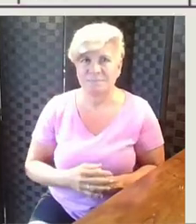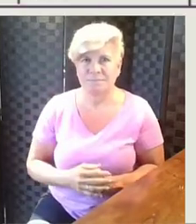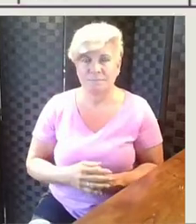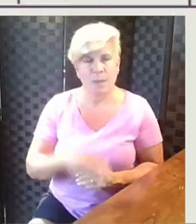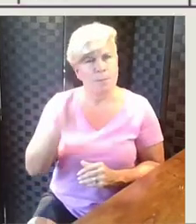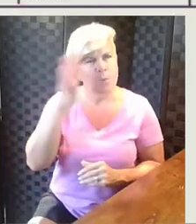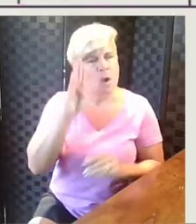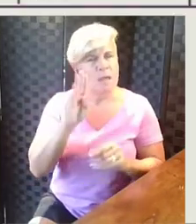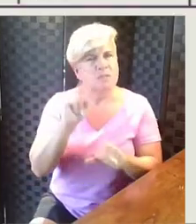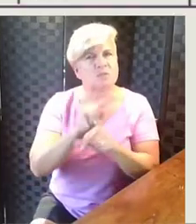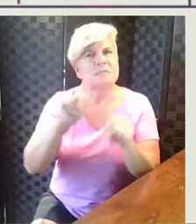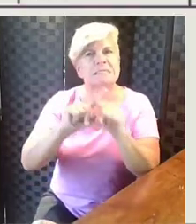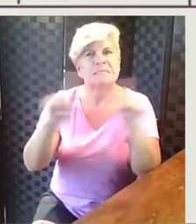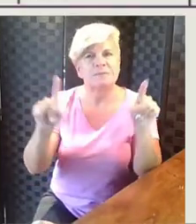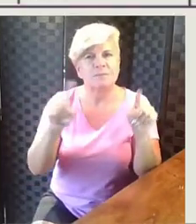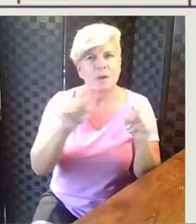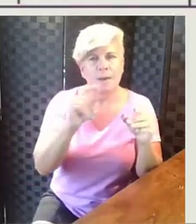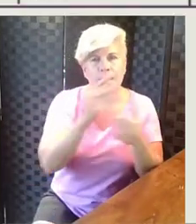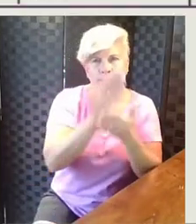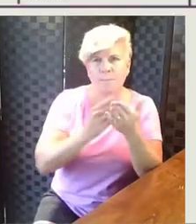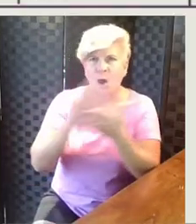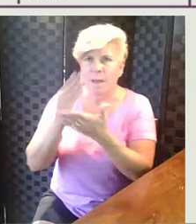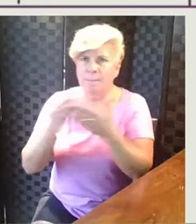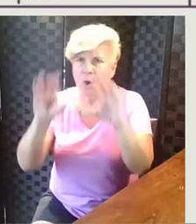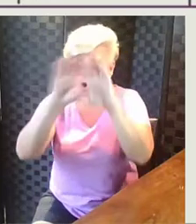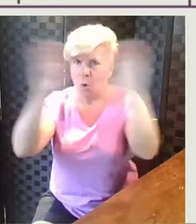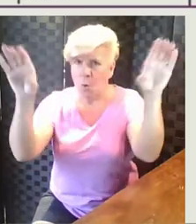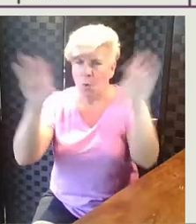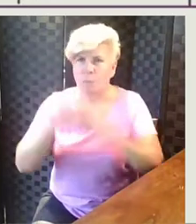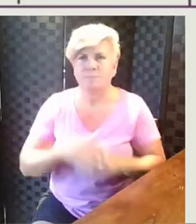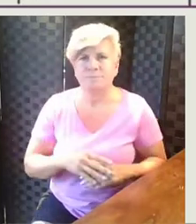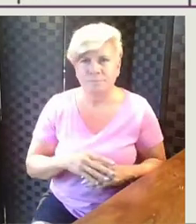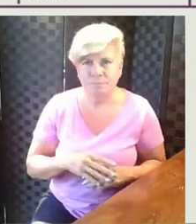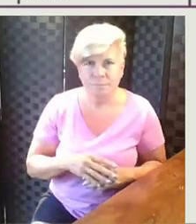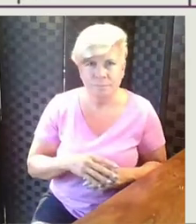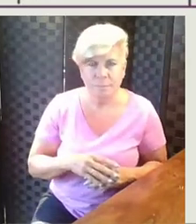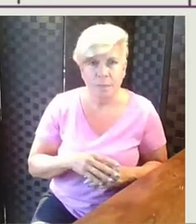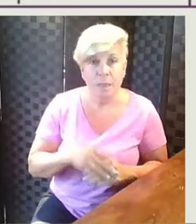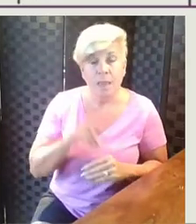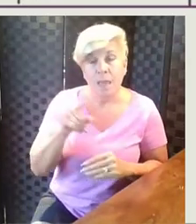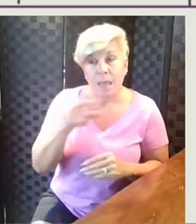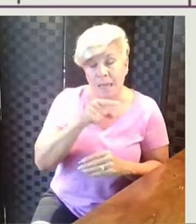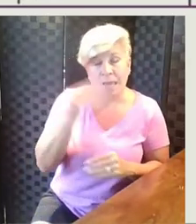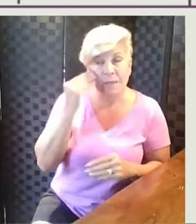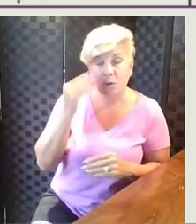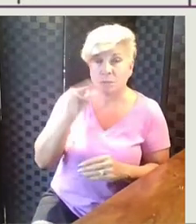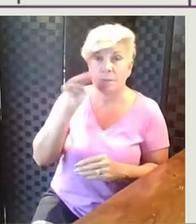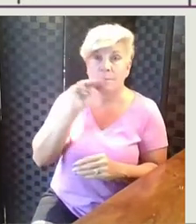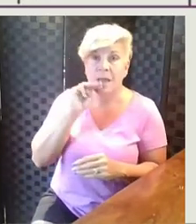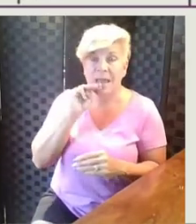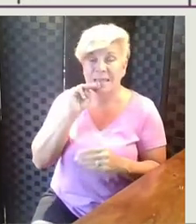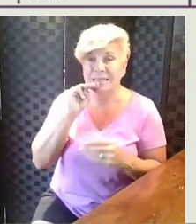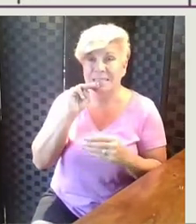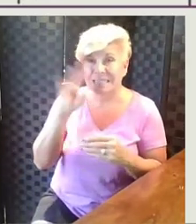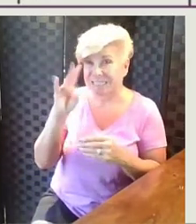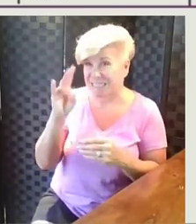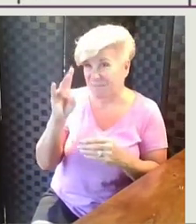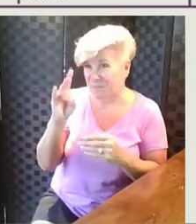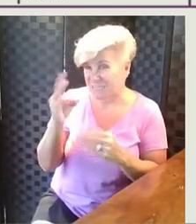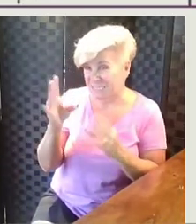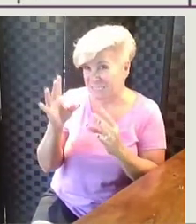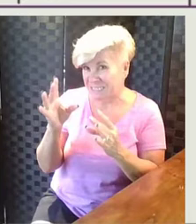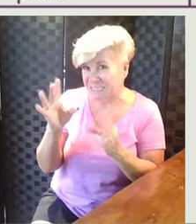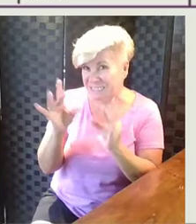Brian uses a part part whole mat to organize his thinking. Brian knows that Maya's seven stickers make up only part of his sixteen